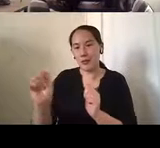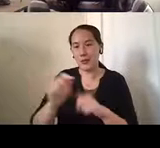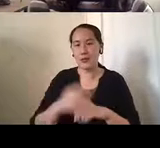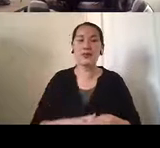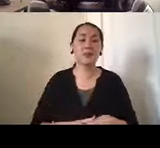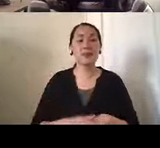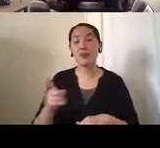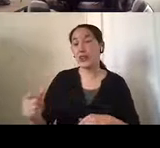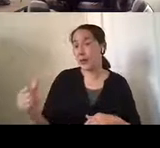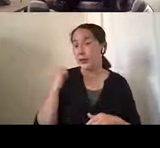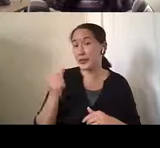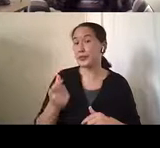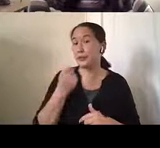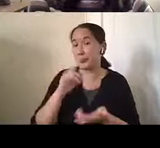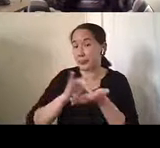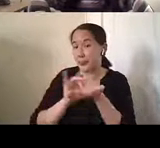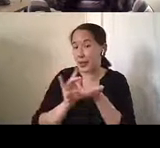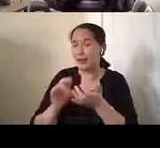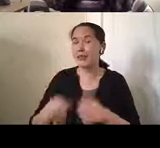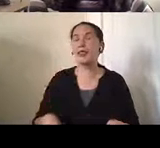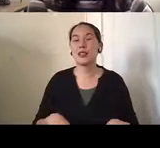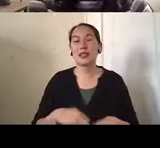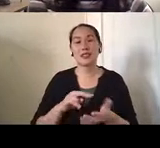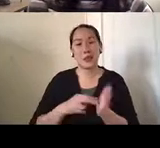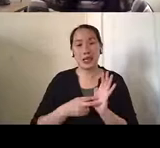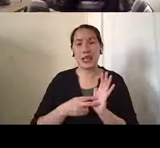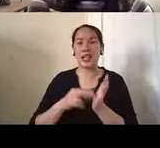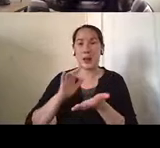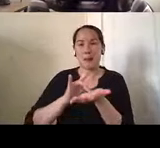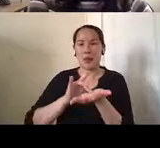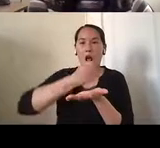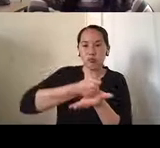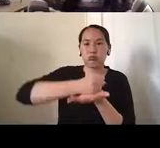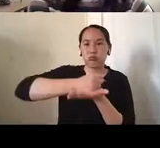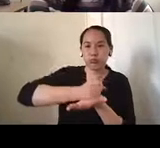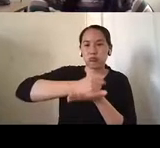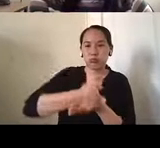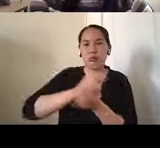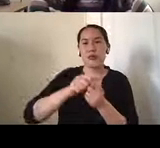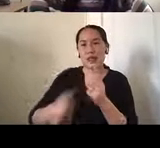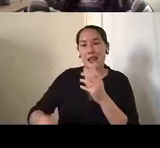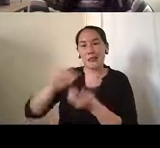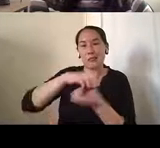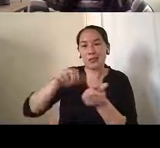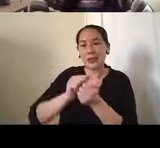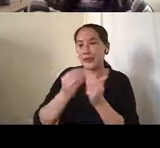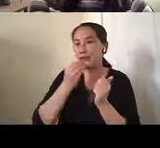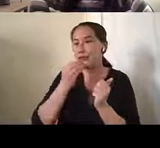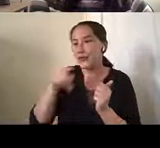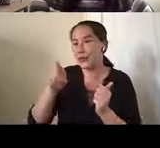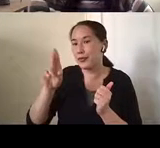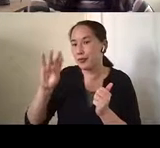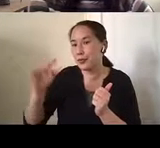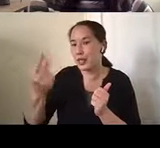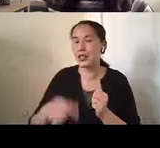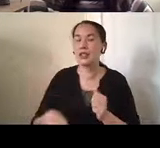refuse to swallow them. So they began to crush them and mix them in his pudding. Um, he would get angry and